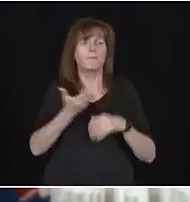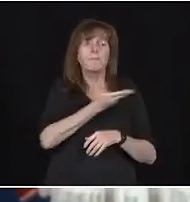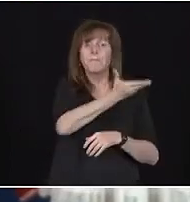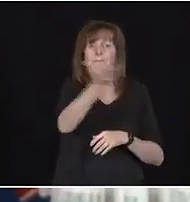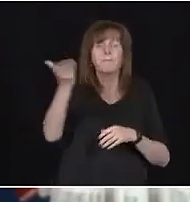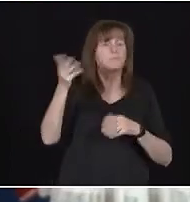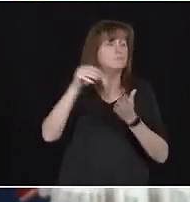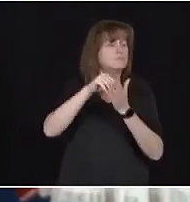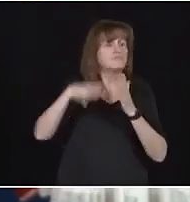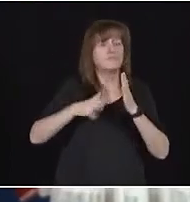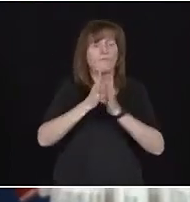Ontario summer learning plan.